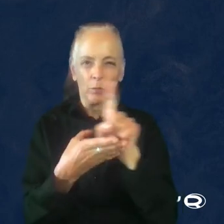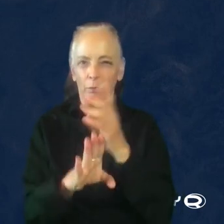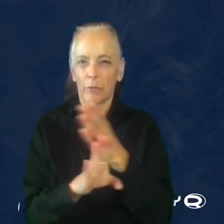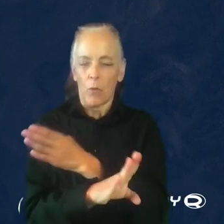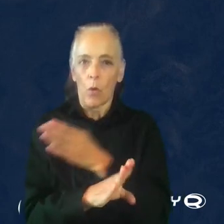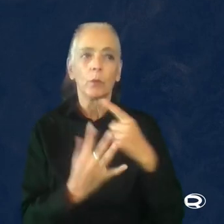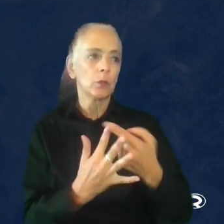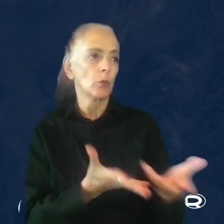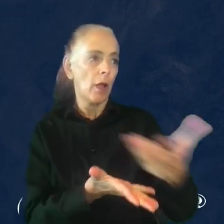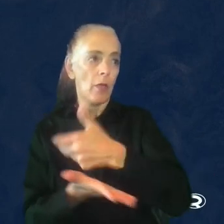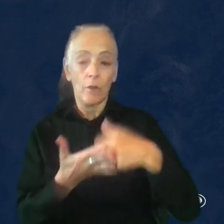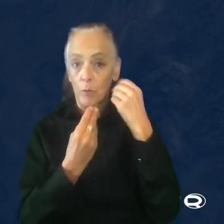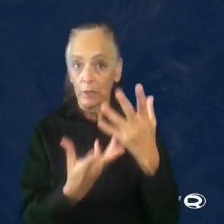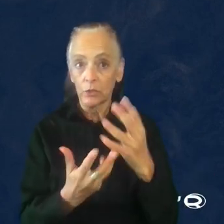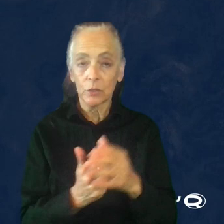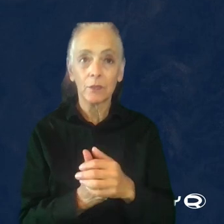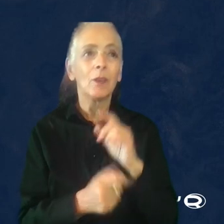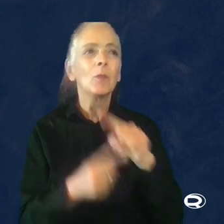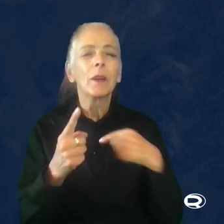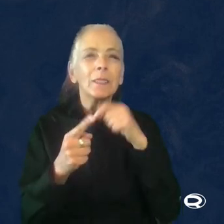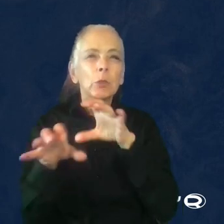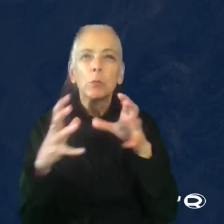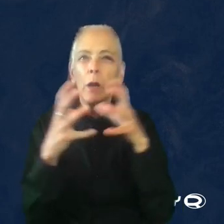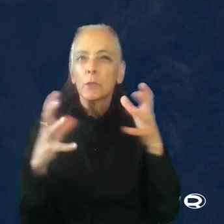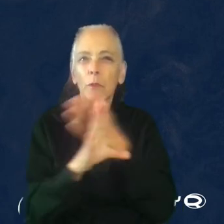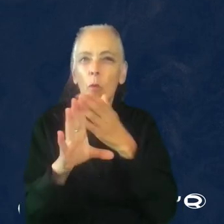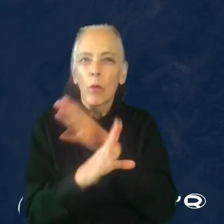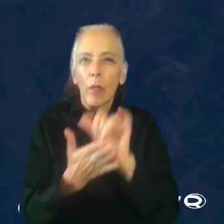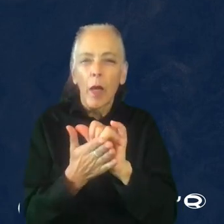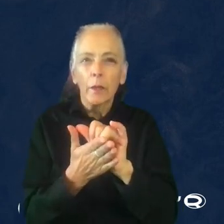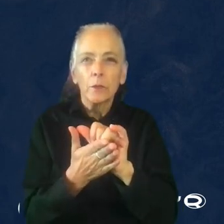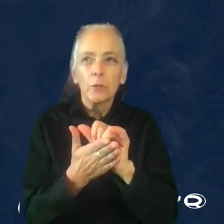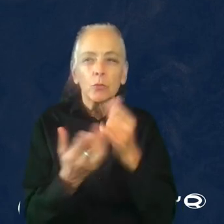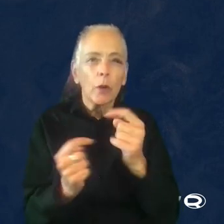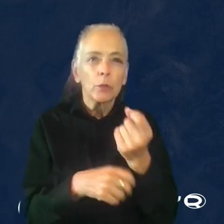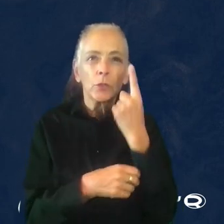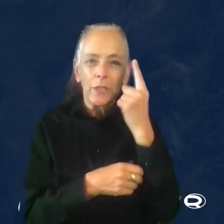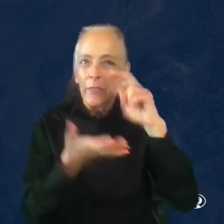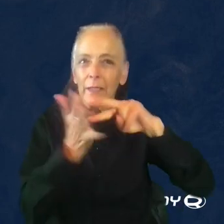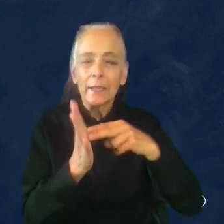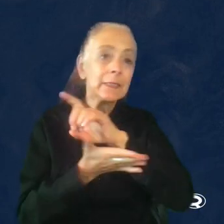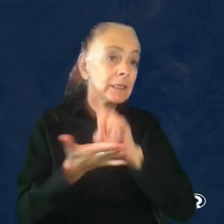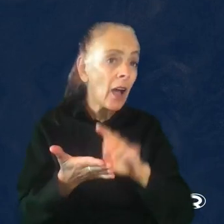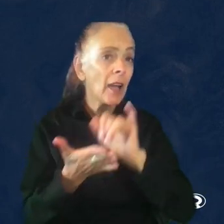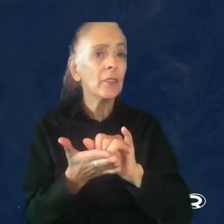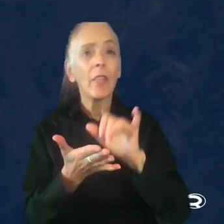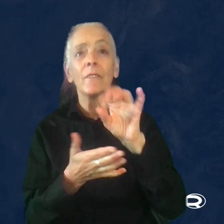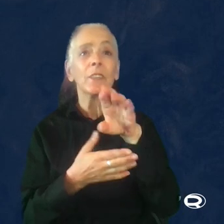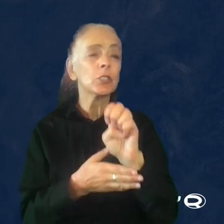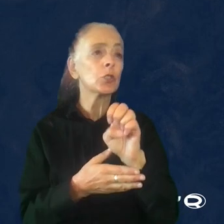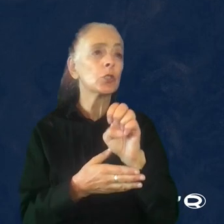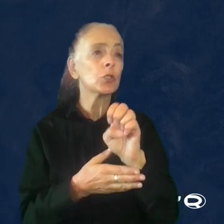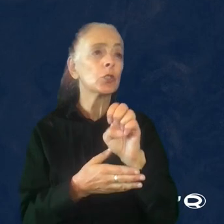would start gathering information. But I wouldn't do much before that to understand the intended design of the feature or mission we would test.